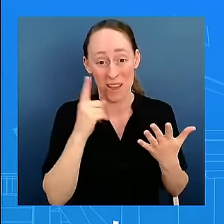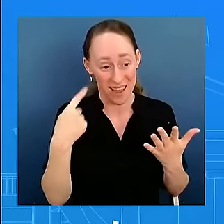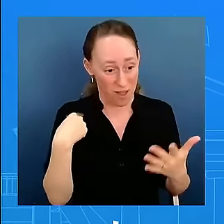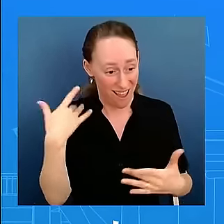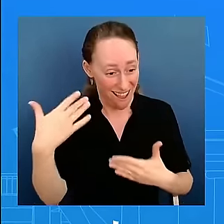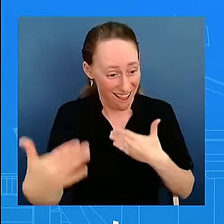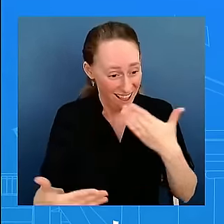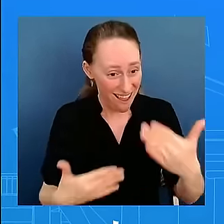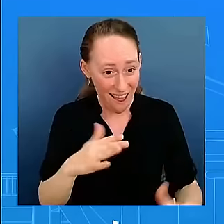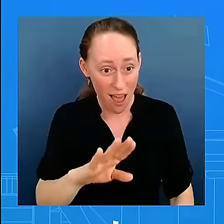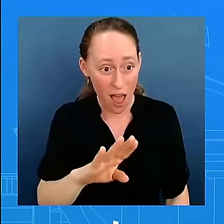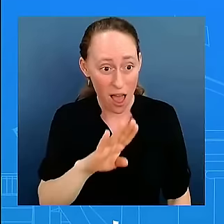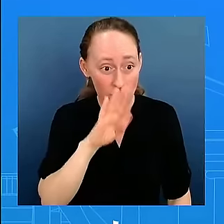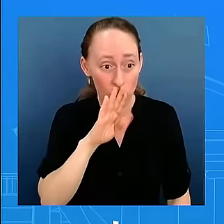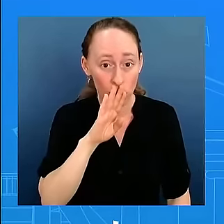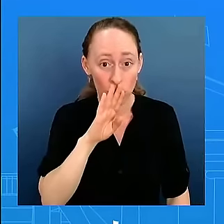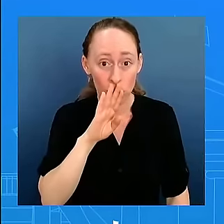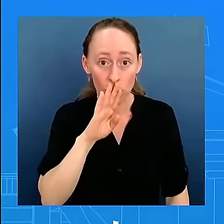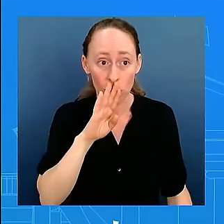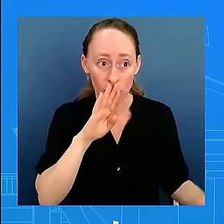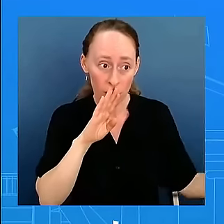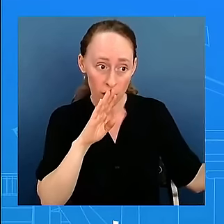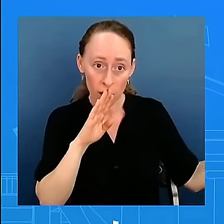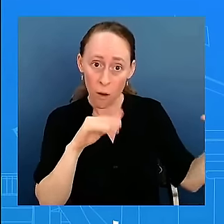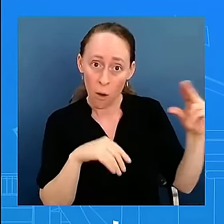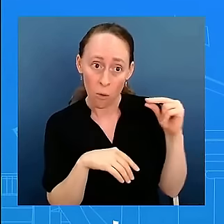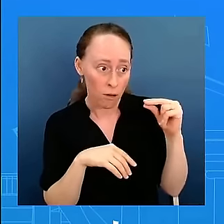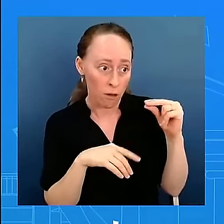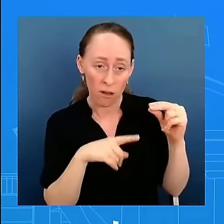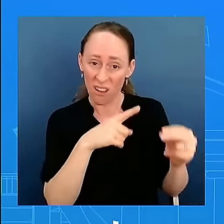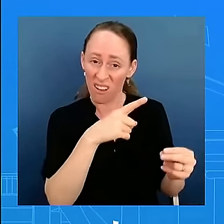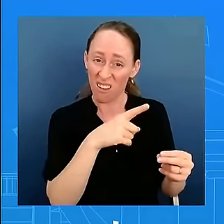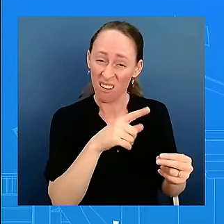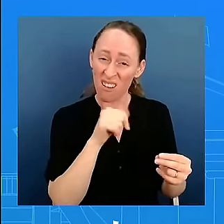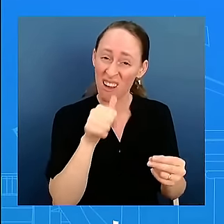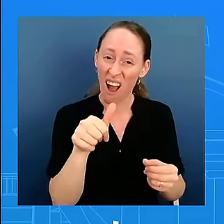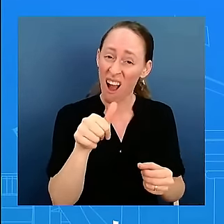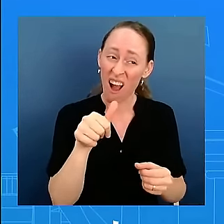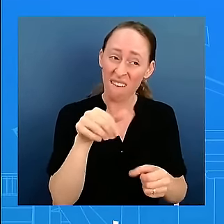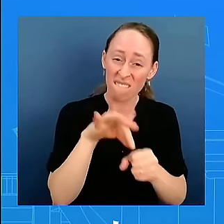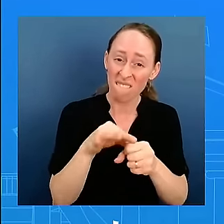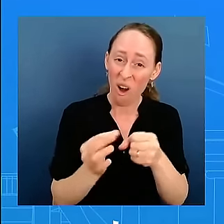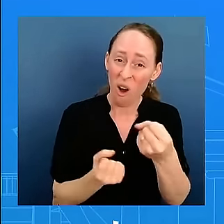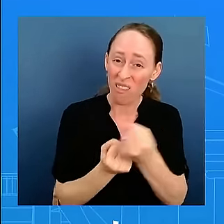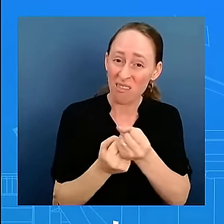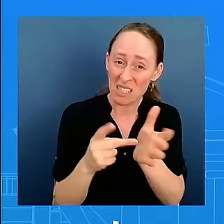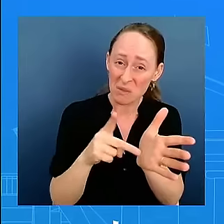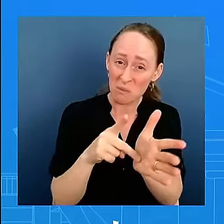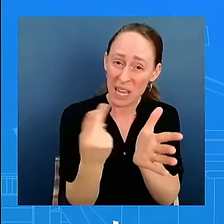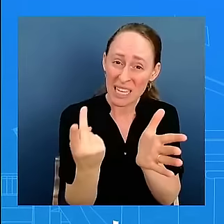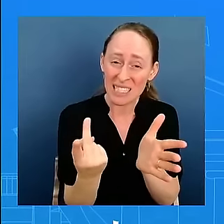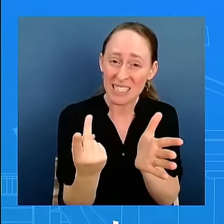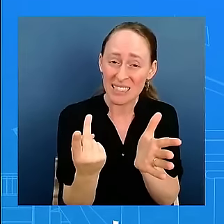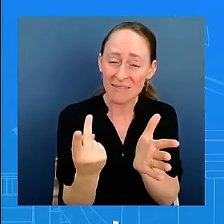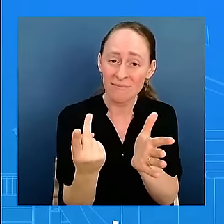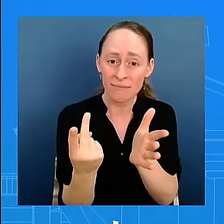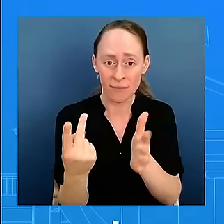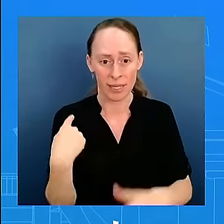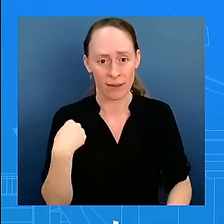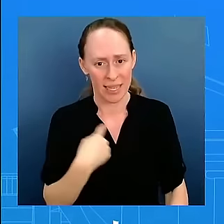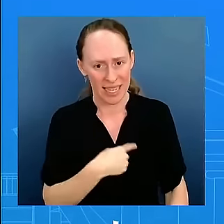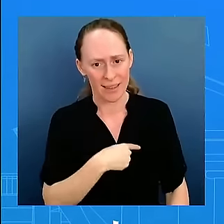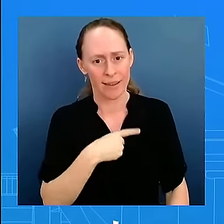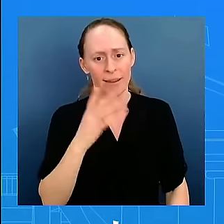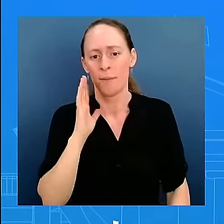it down twice uh and as i said at the top um you know we are going to provide protection to more than